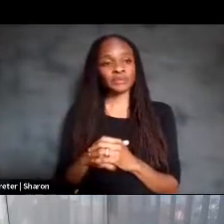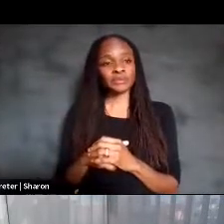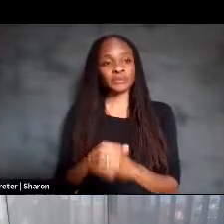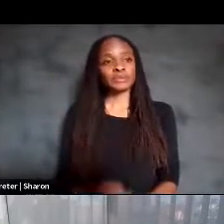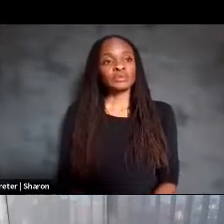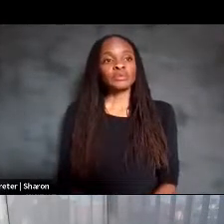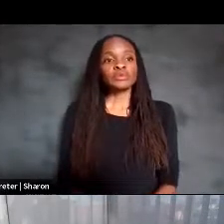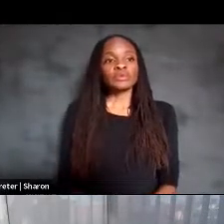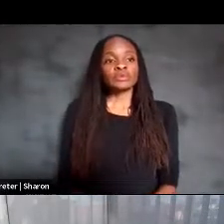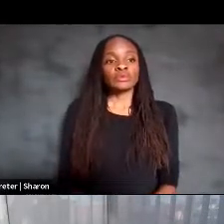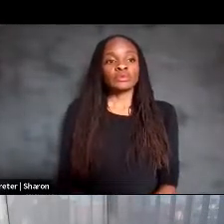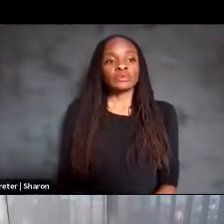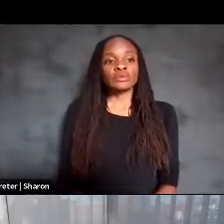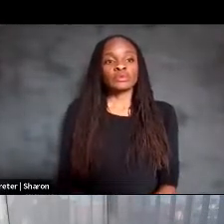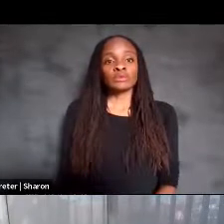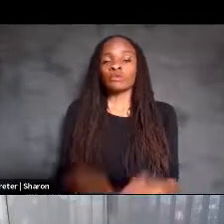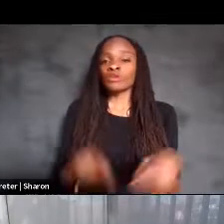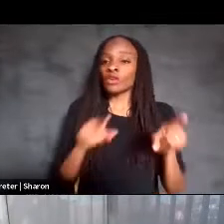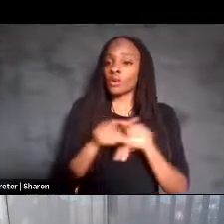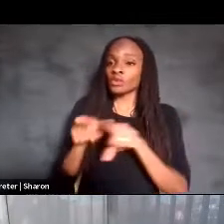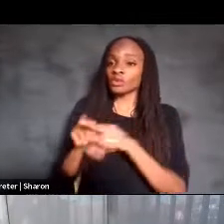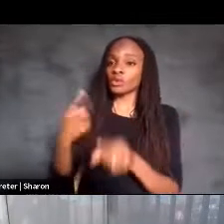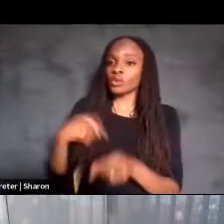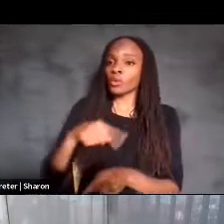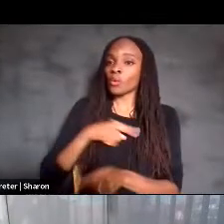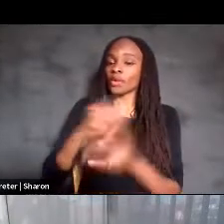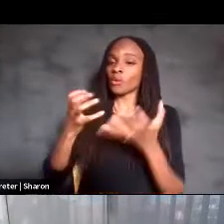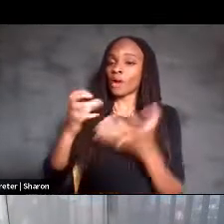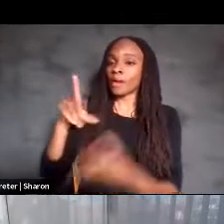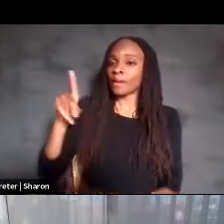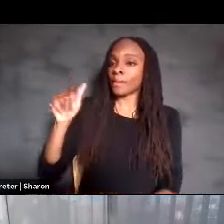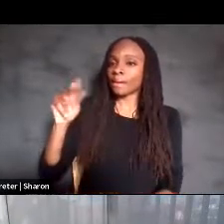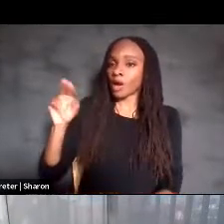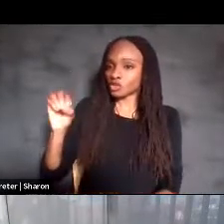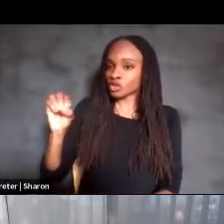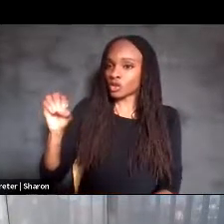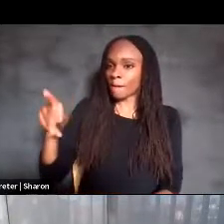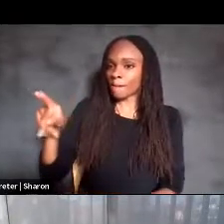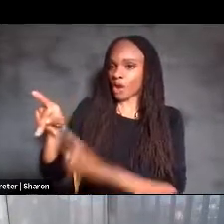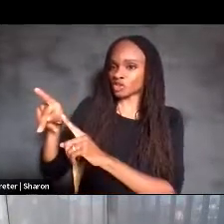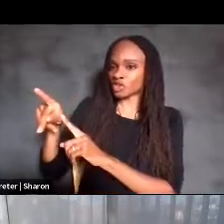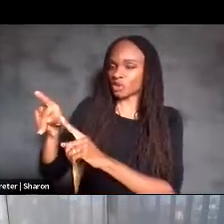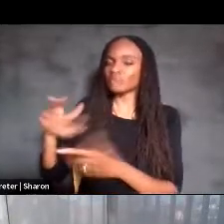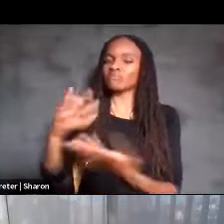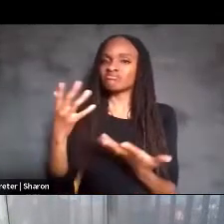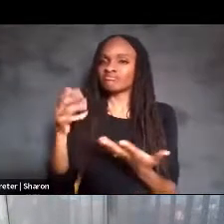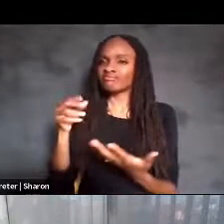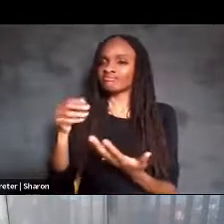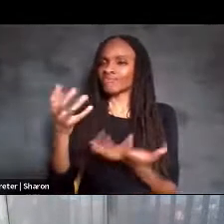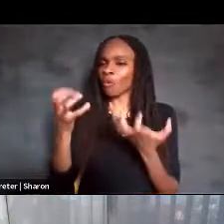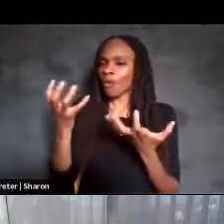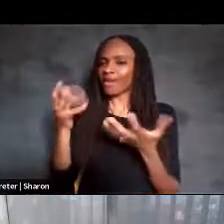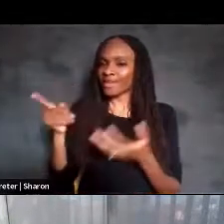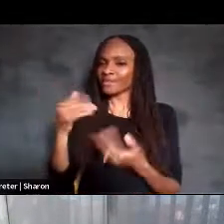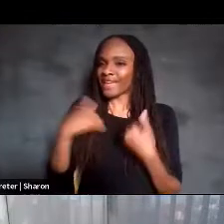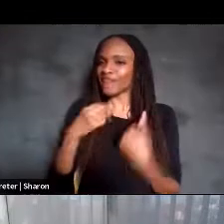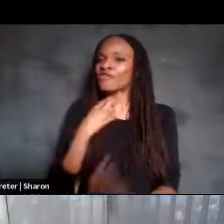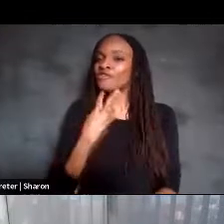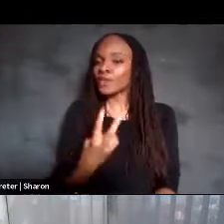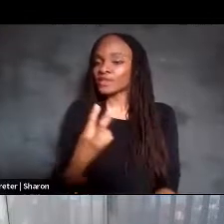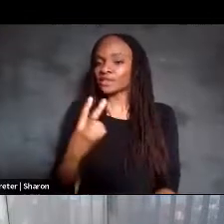In addition, we want Pancho to be able to actually have a voice, so that when he tries to speak,